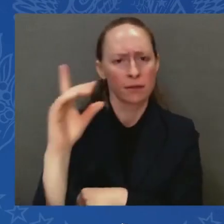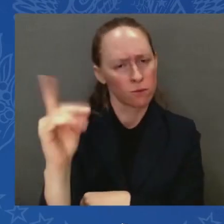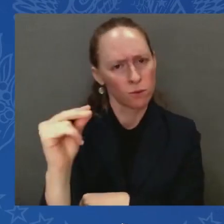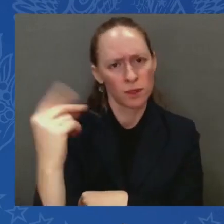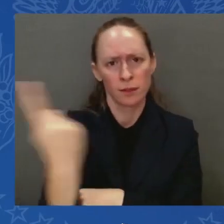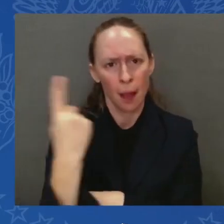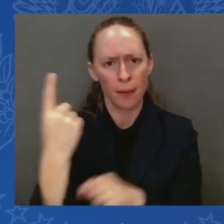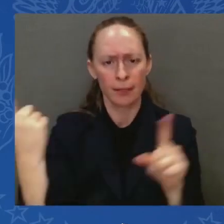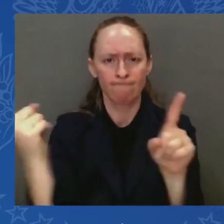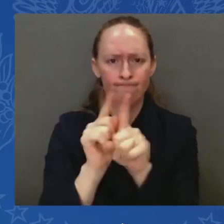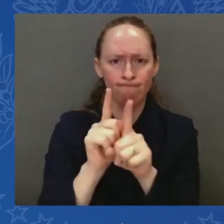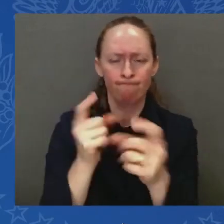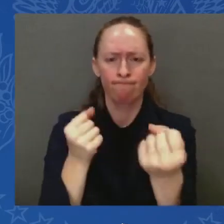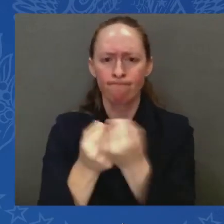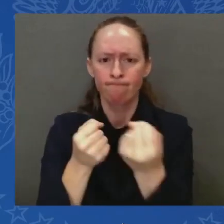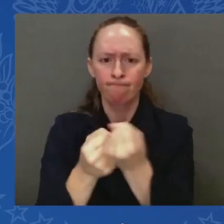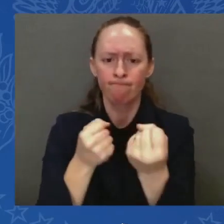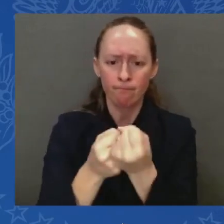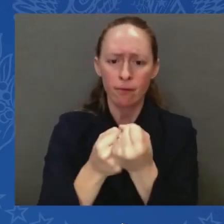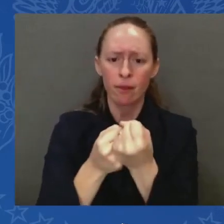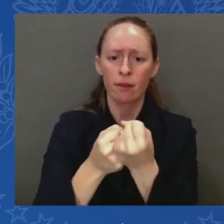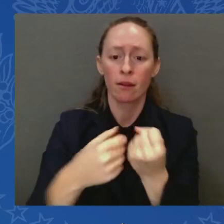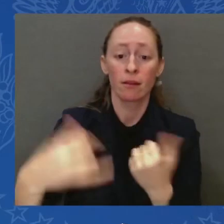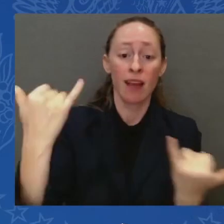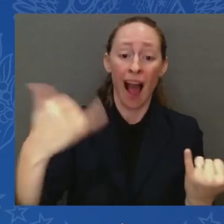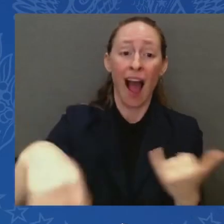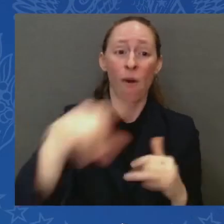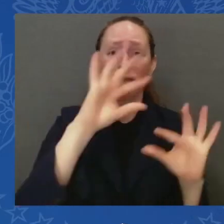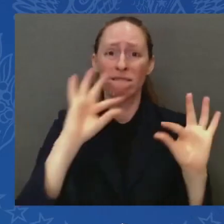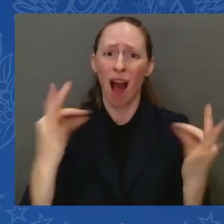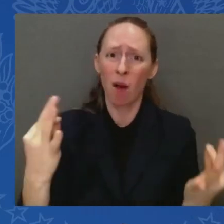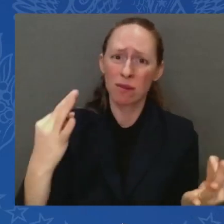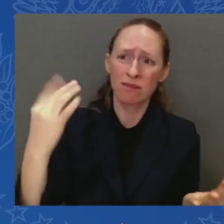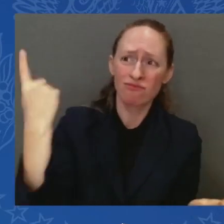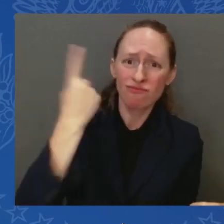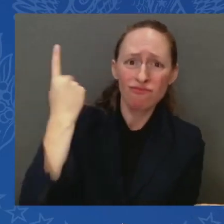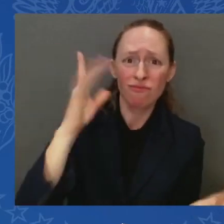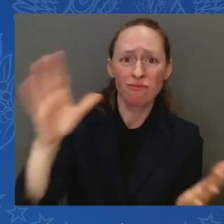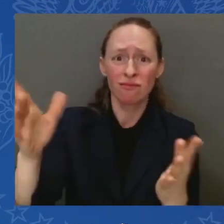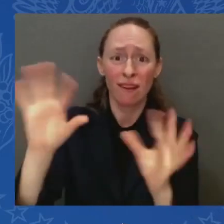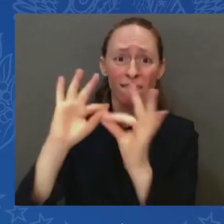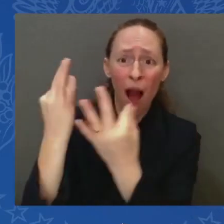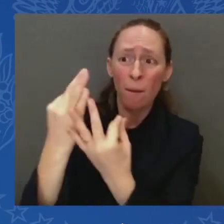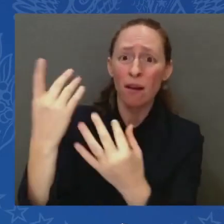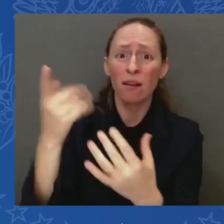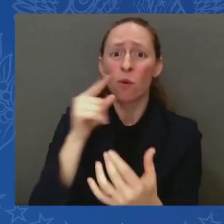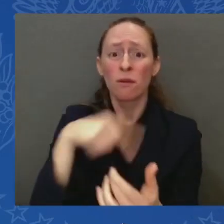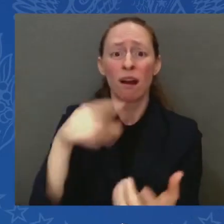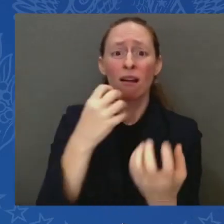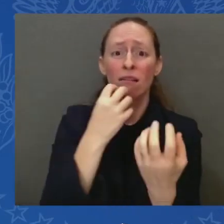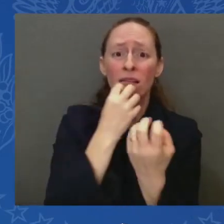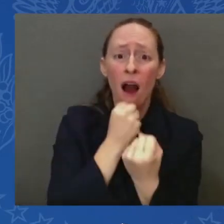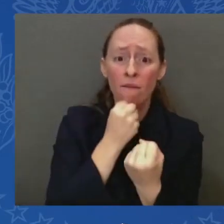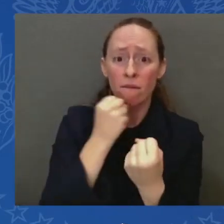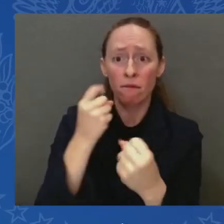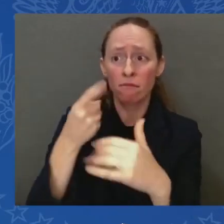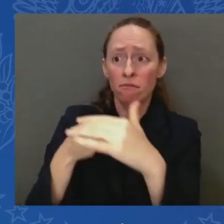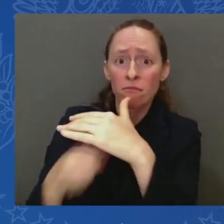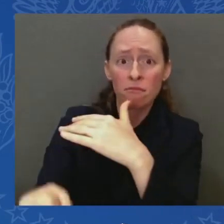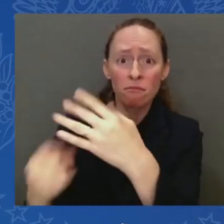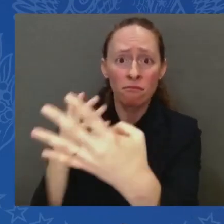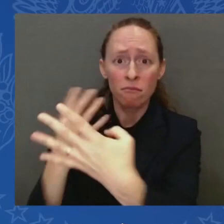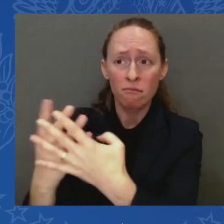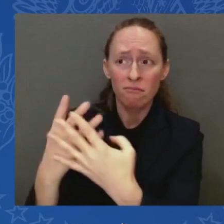families of the hostages, you're not alone. We're working with partners throughout the region, pursuing